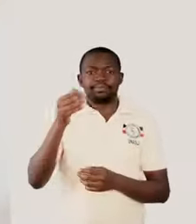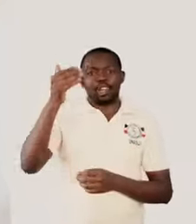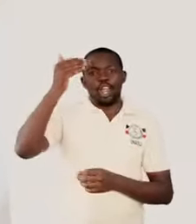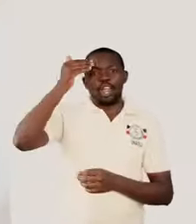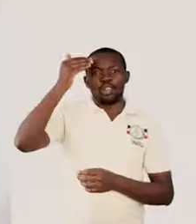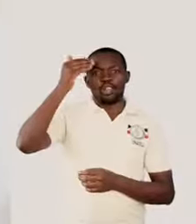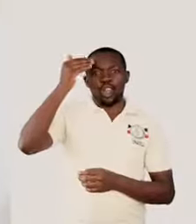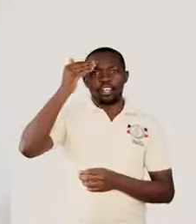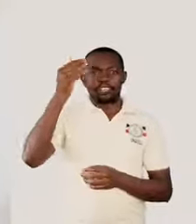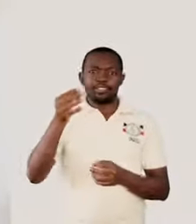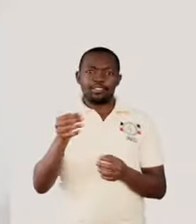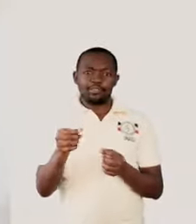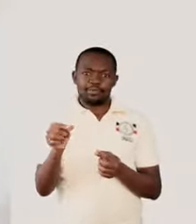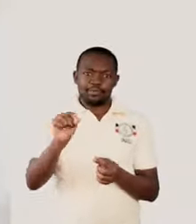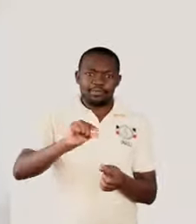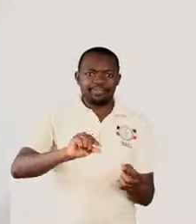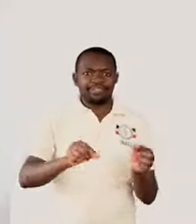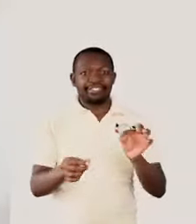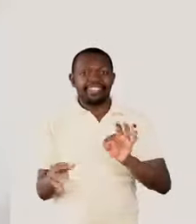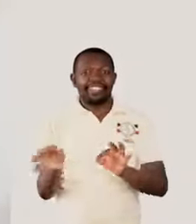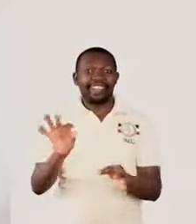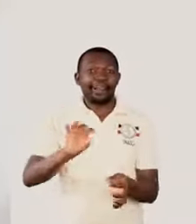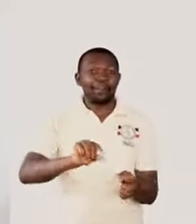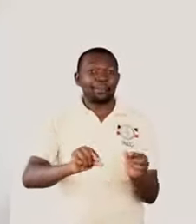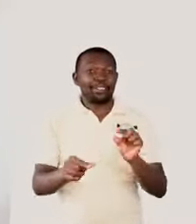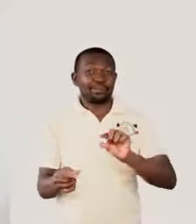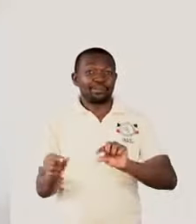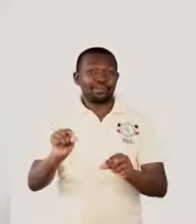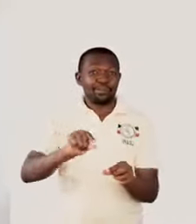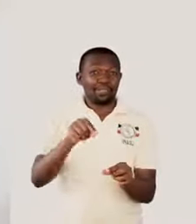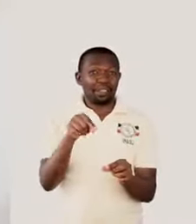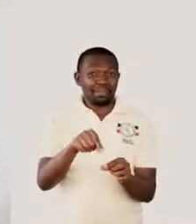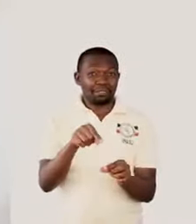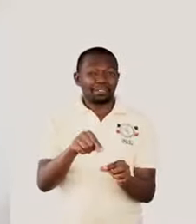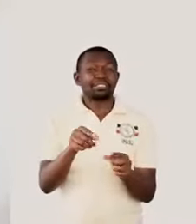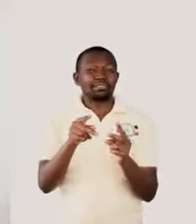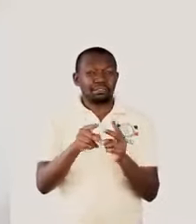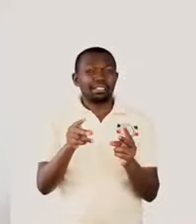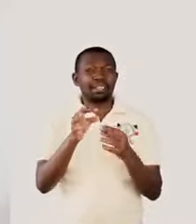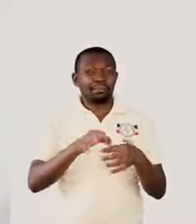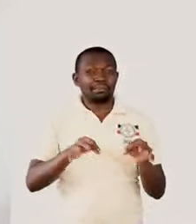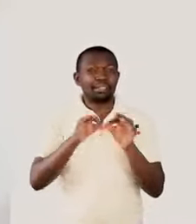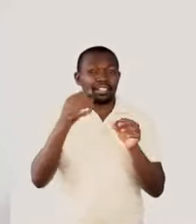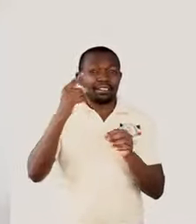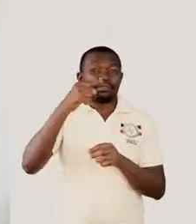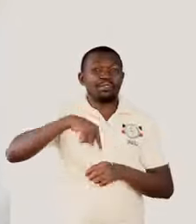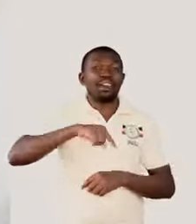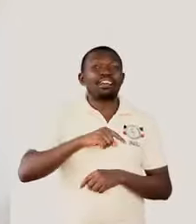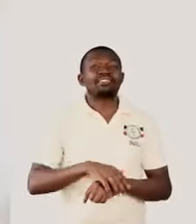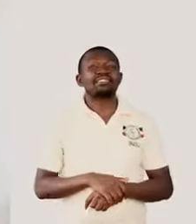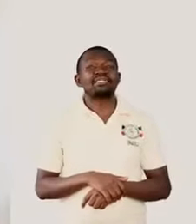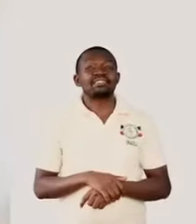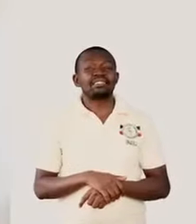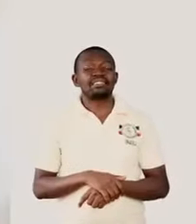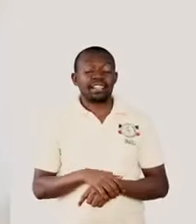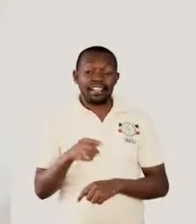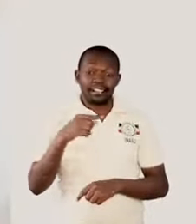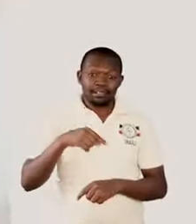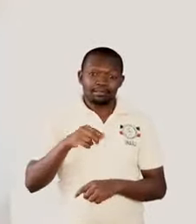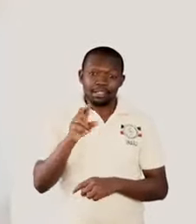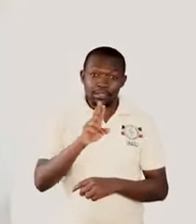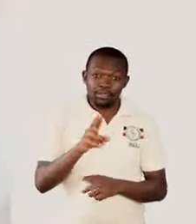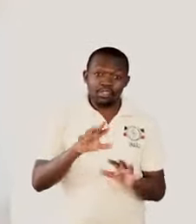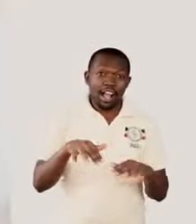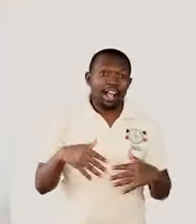So we can say that the knowledge of chemistry is very important for us. We use it to